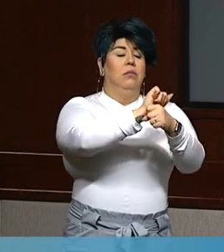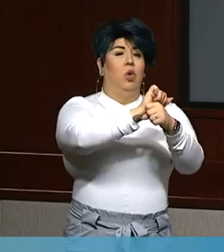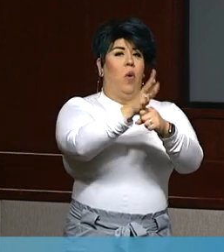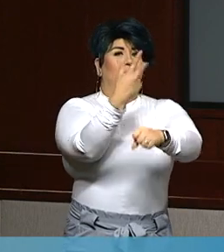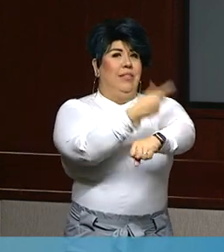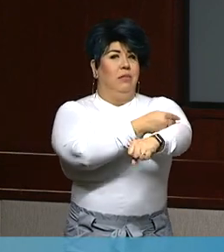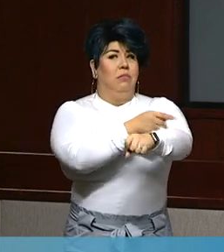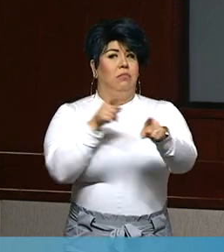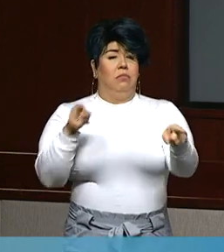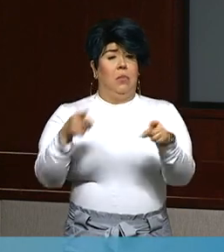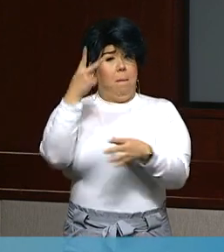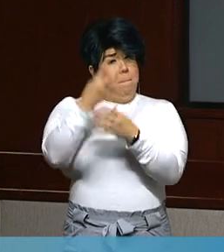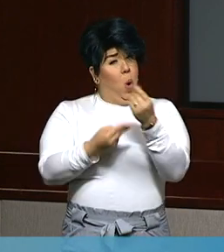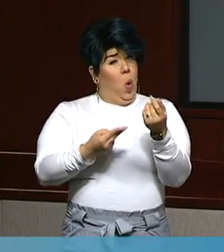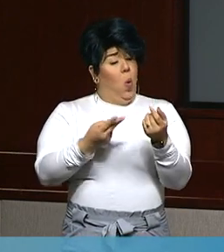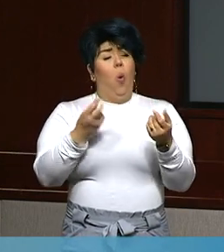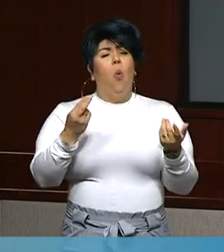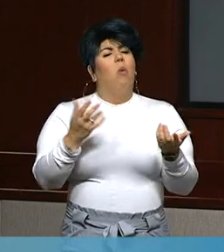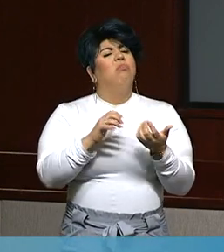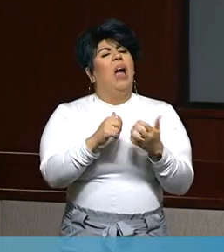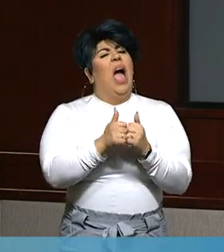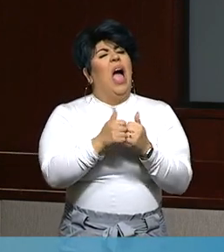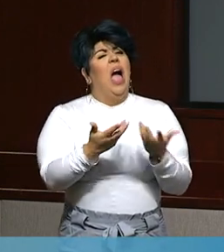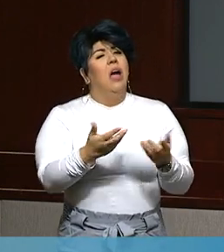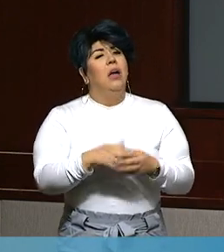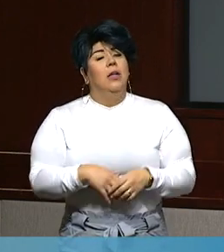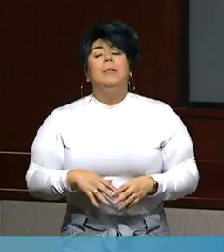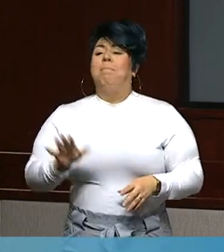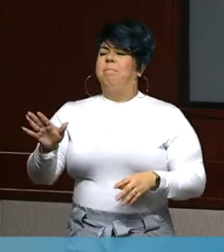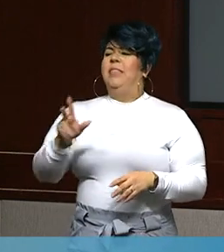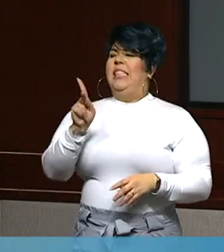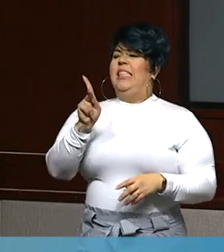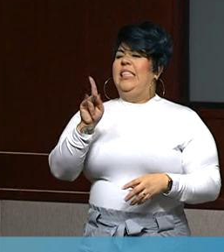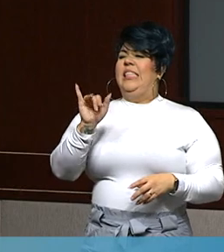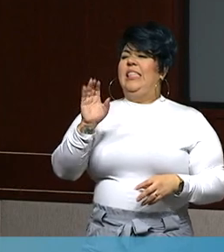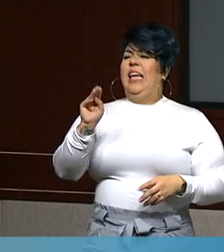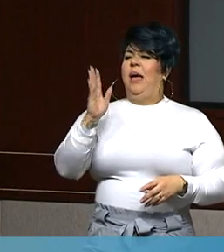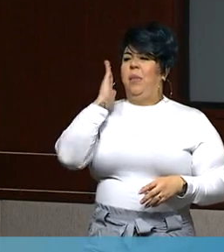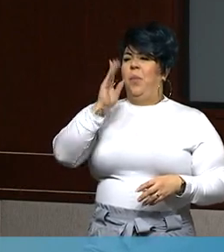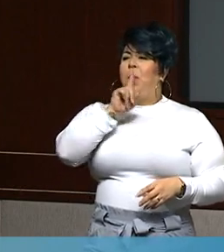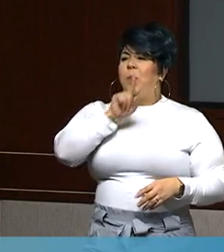it still important for them to get vaccinated? Thanks, Erin. We're going to have Kim Hernandez respond.